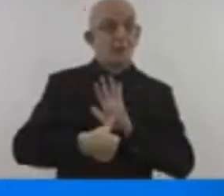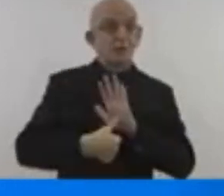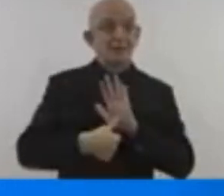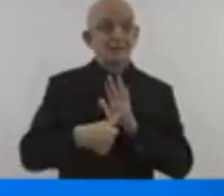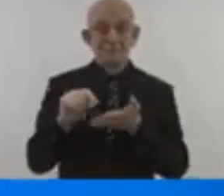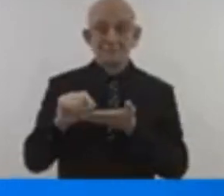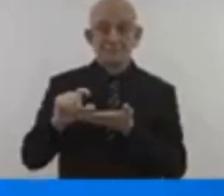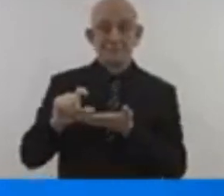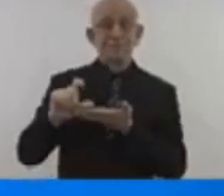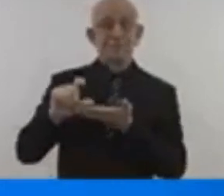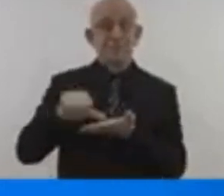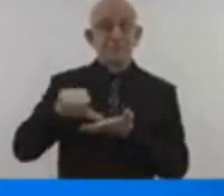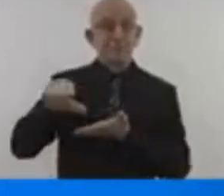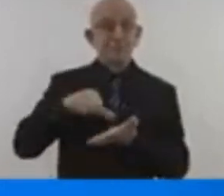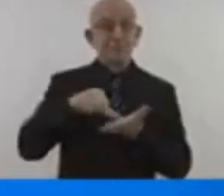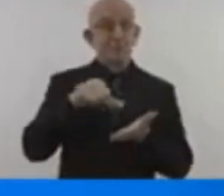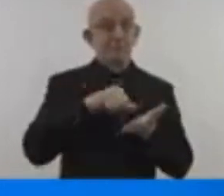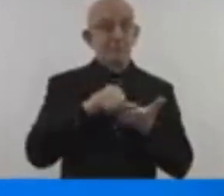the highest price.